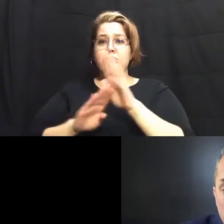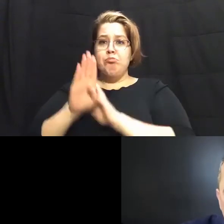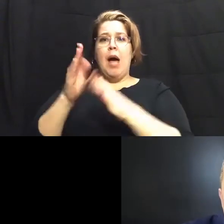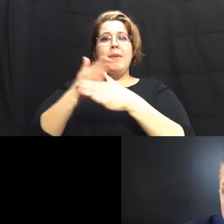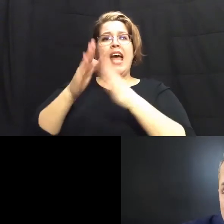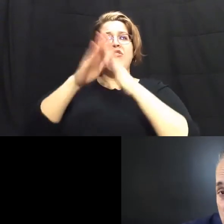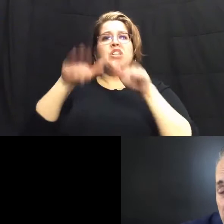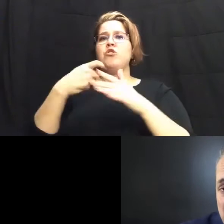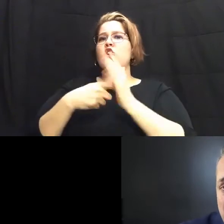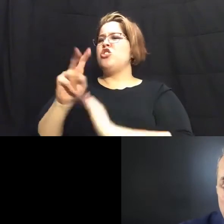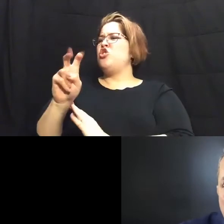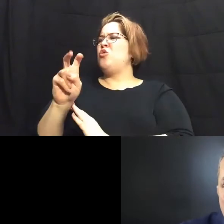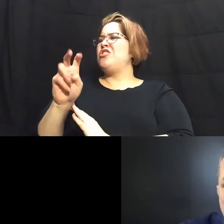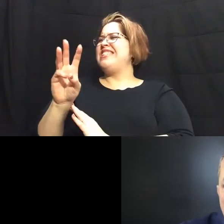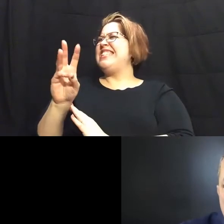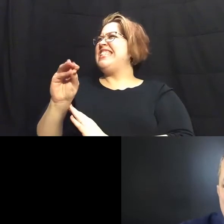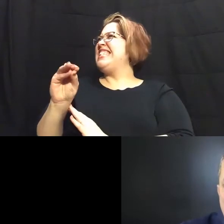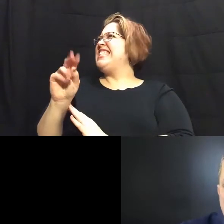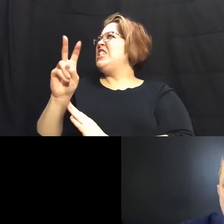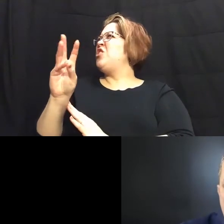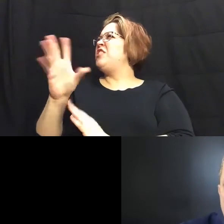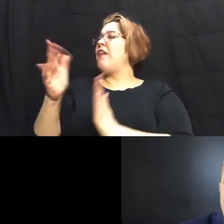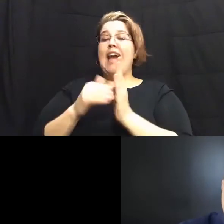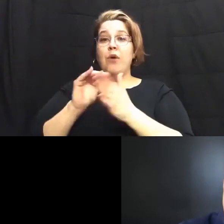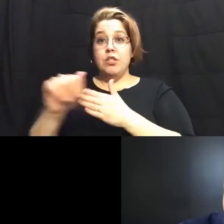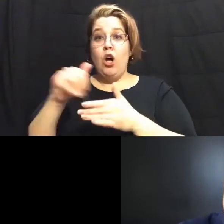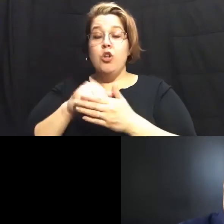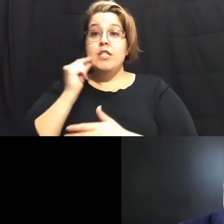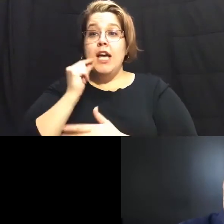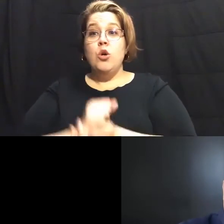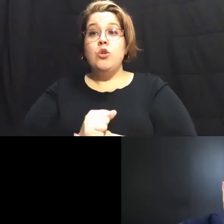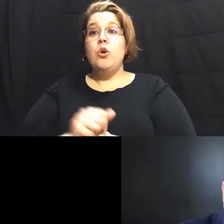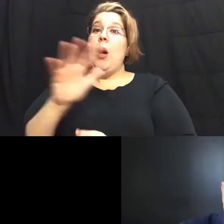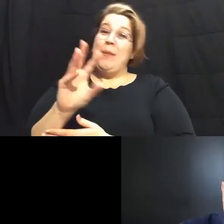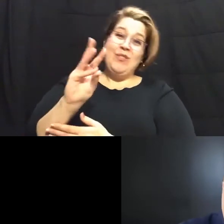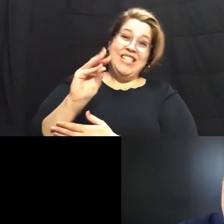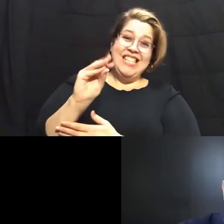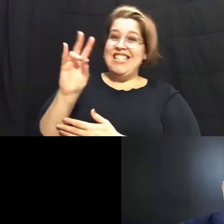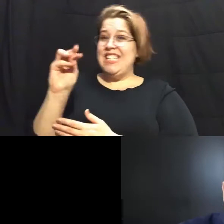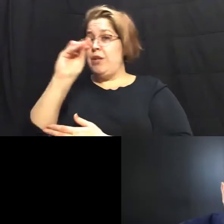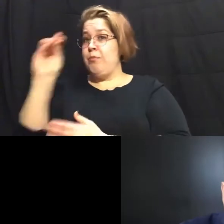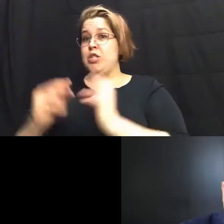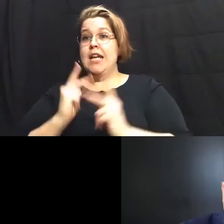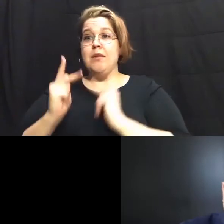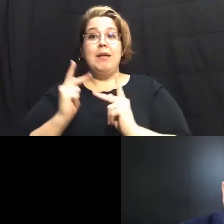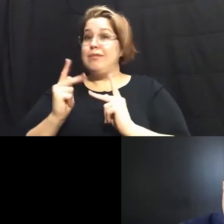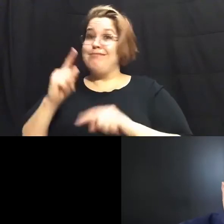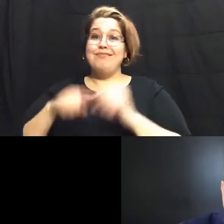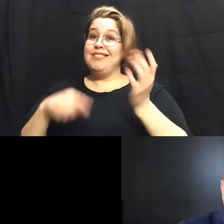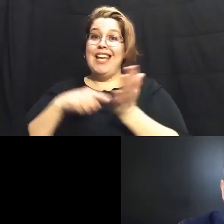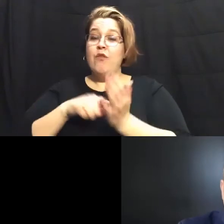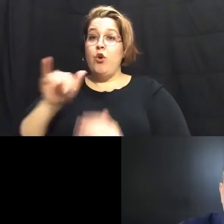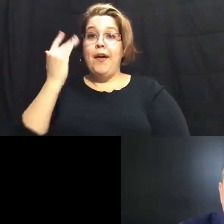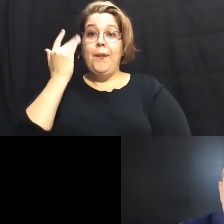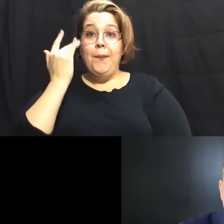260 265 000 in san antonio about 60 to 70 of our citizens will not be able to afford that because they don't